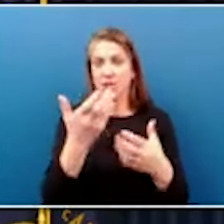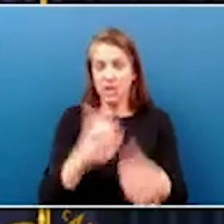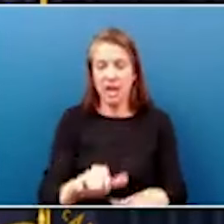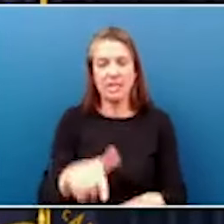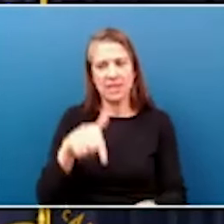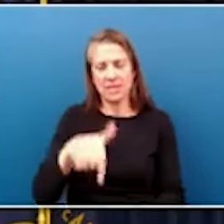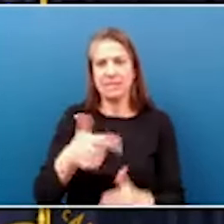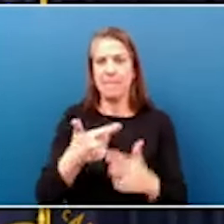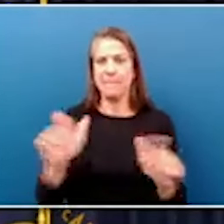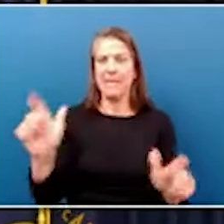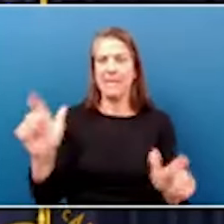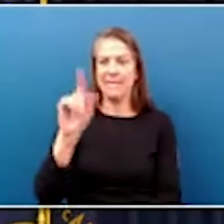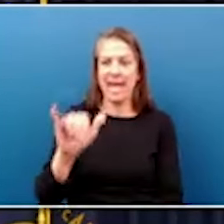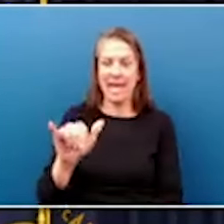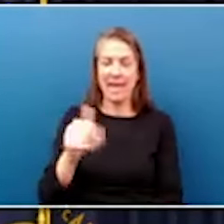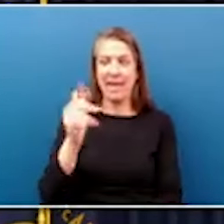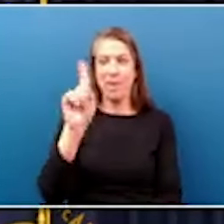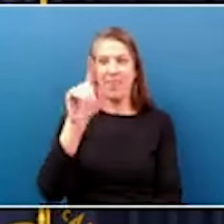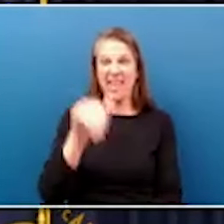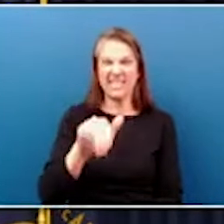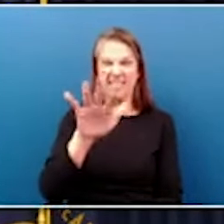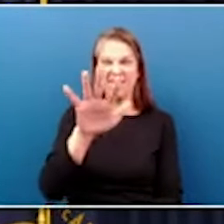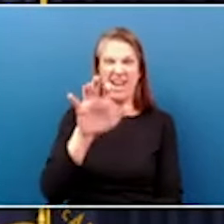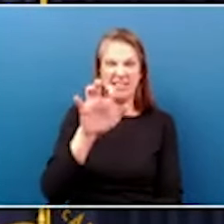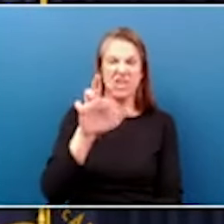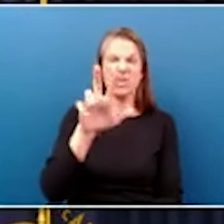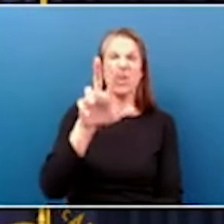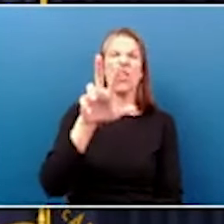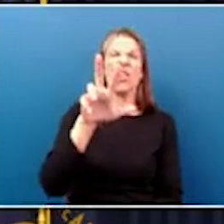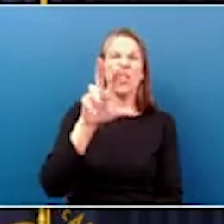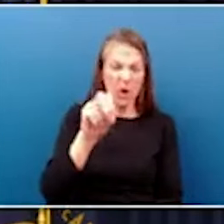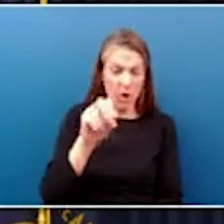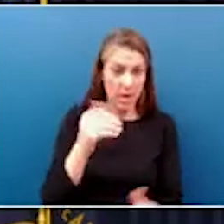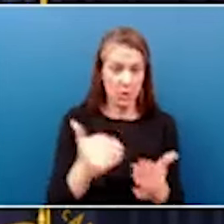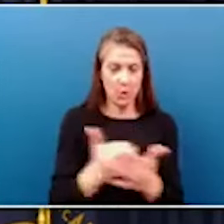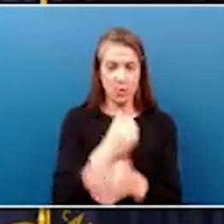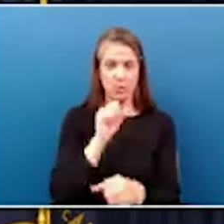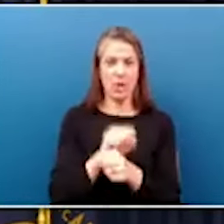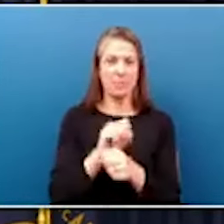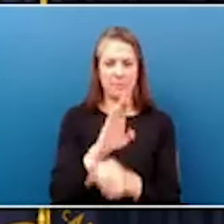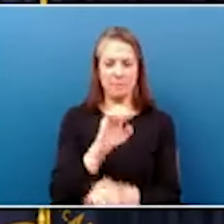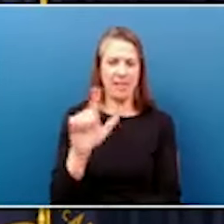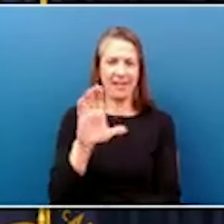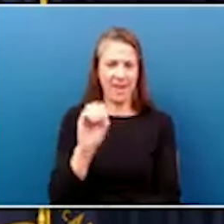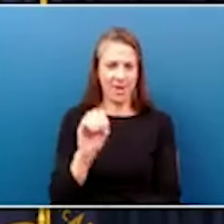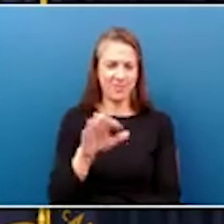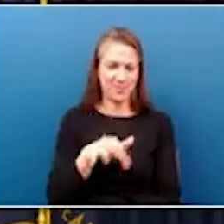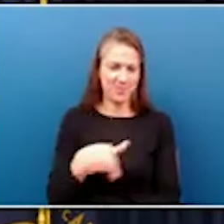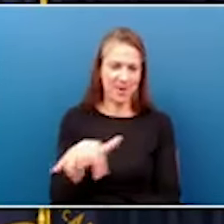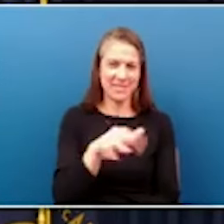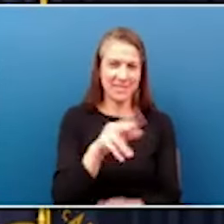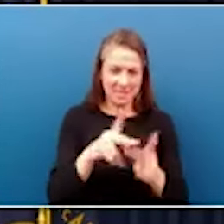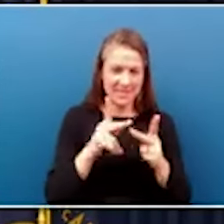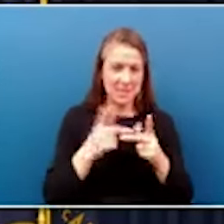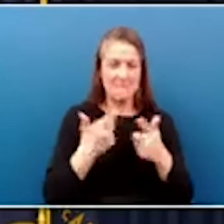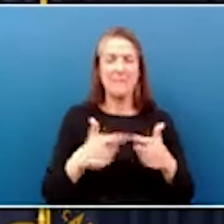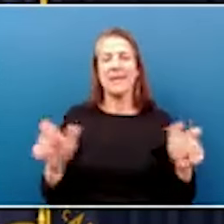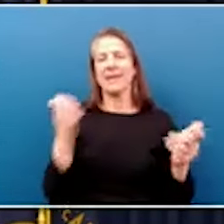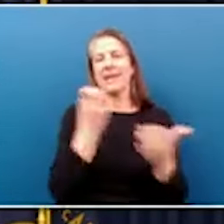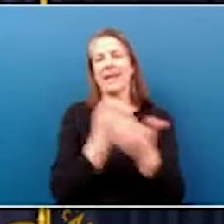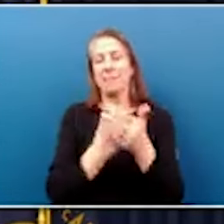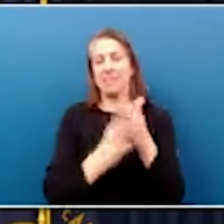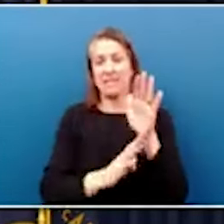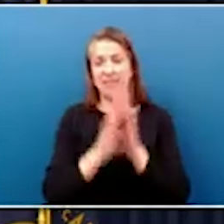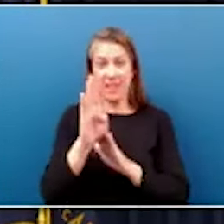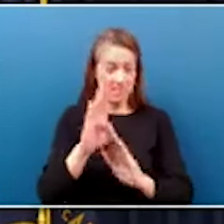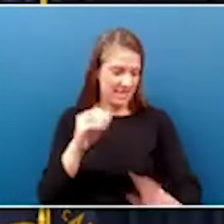day. 1530 new jobs coming to Bell County and the surrounding region. Biggest economic development announcement in